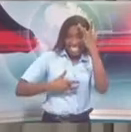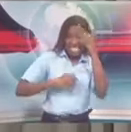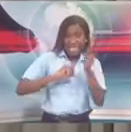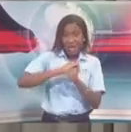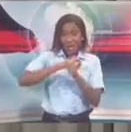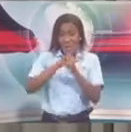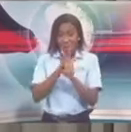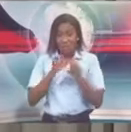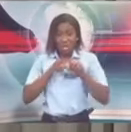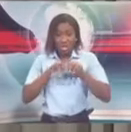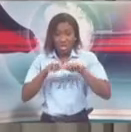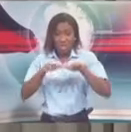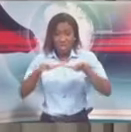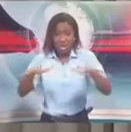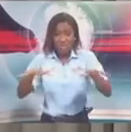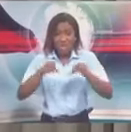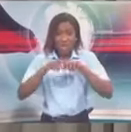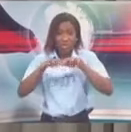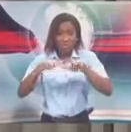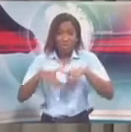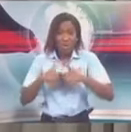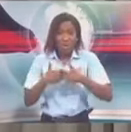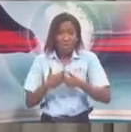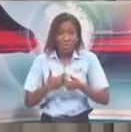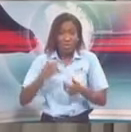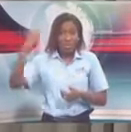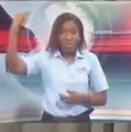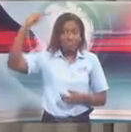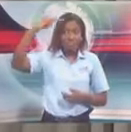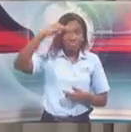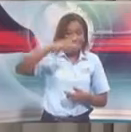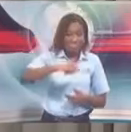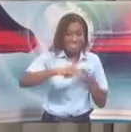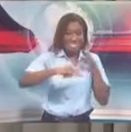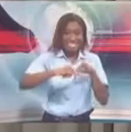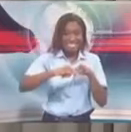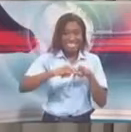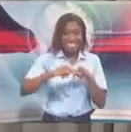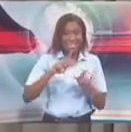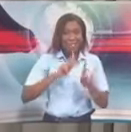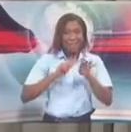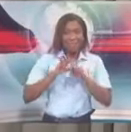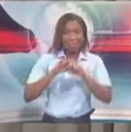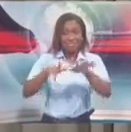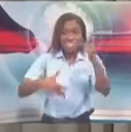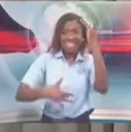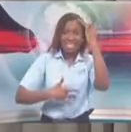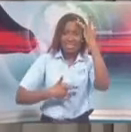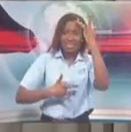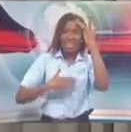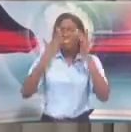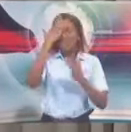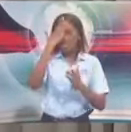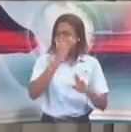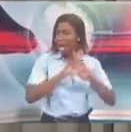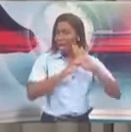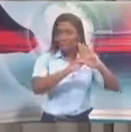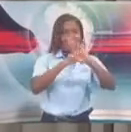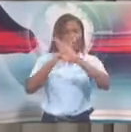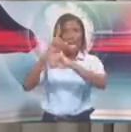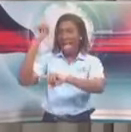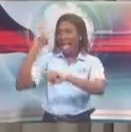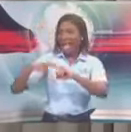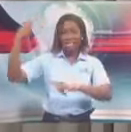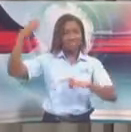116. We stopped the further importation by closing our borders, and we will continue to manage our borders very